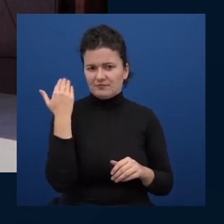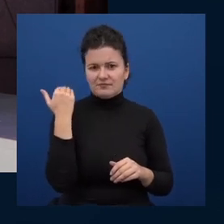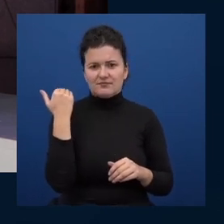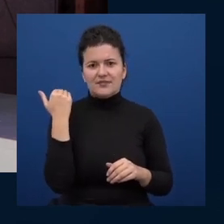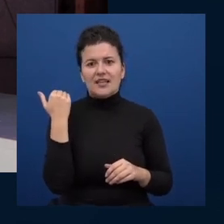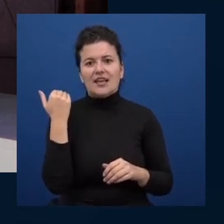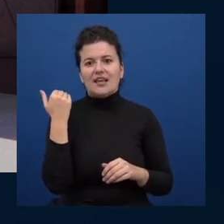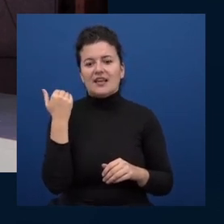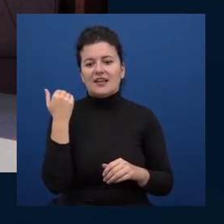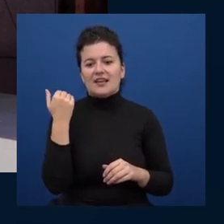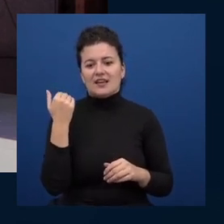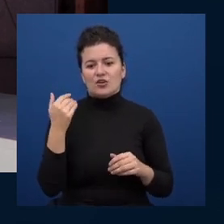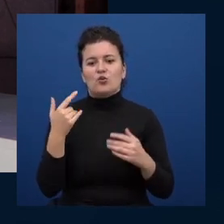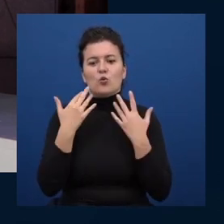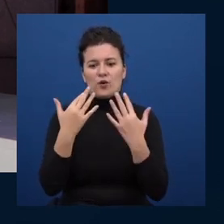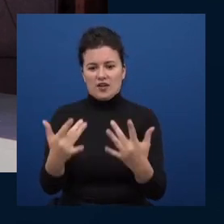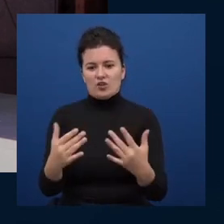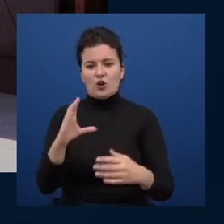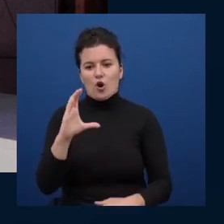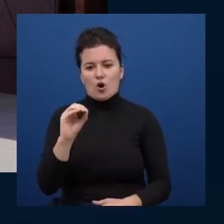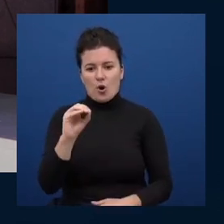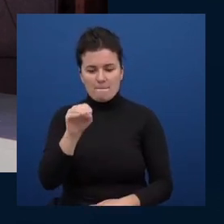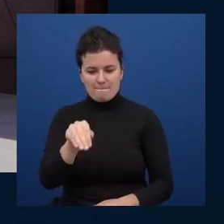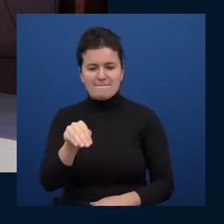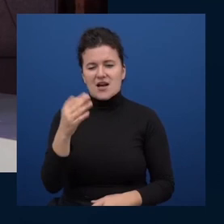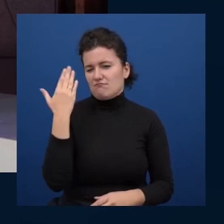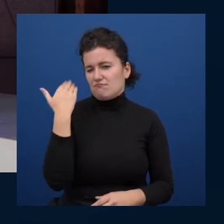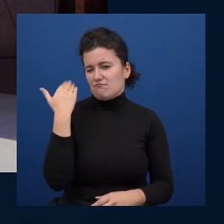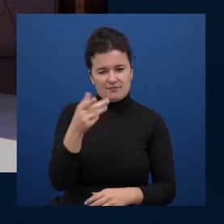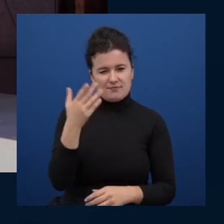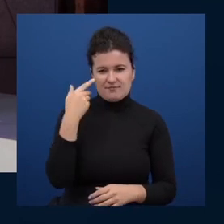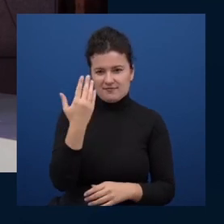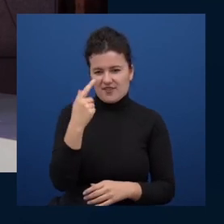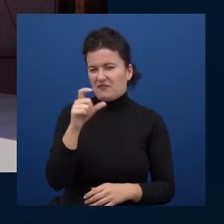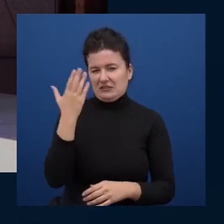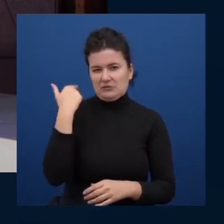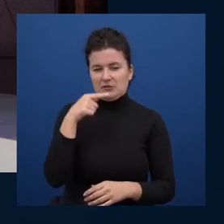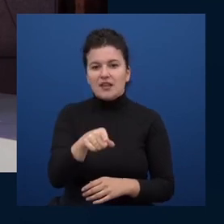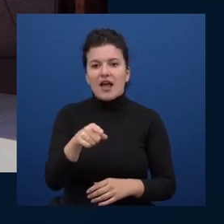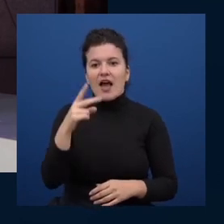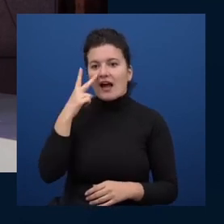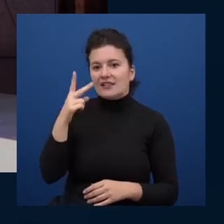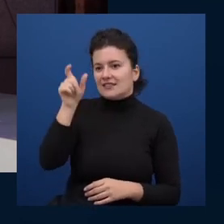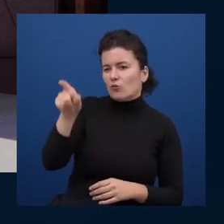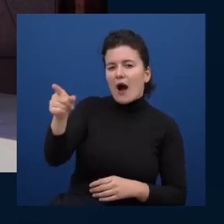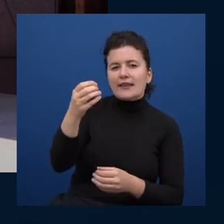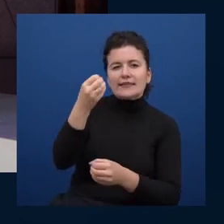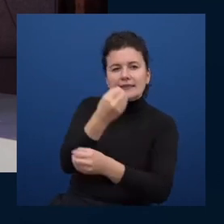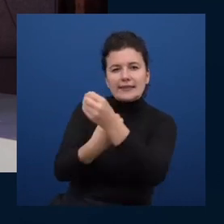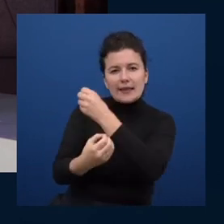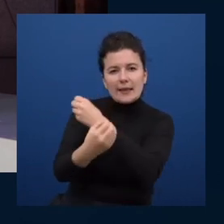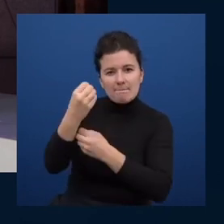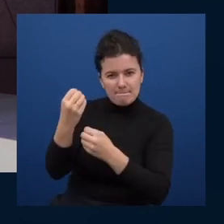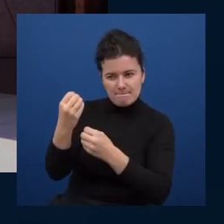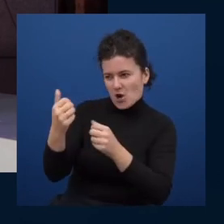on sustainable software engineering and one of the one of the speakers there asim was a esteemed colleague of uh ume uh